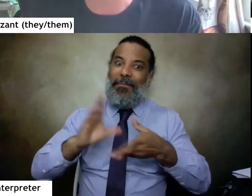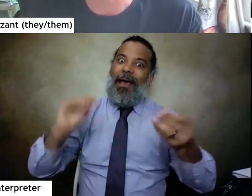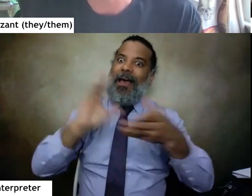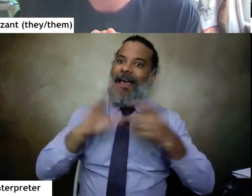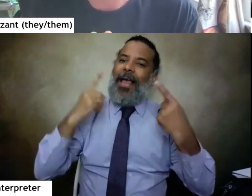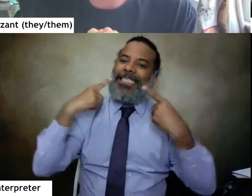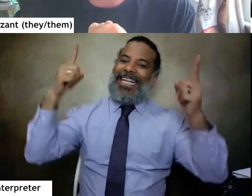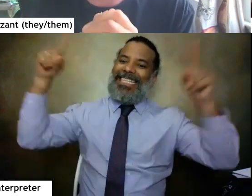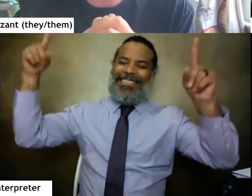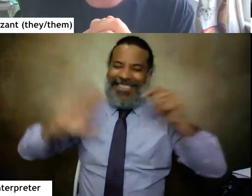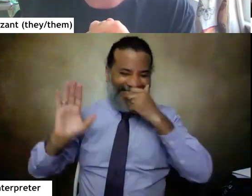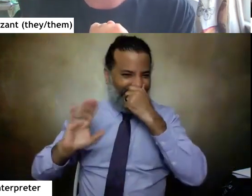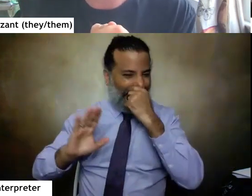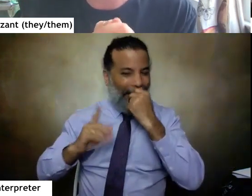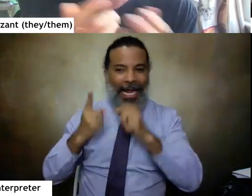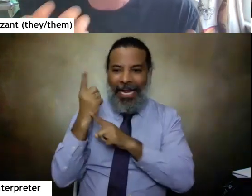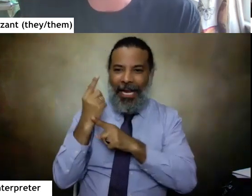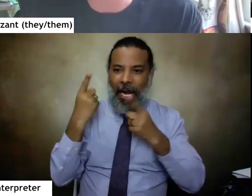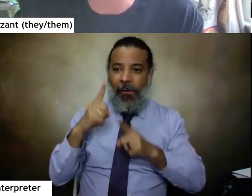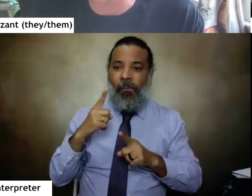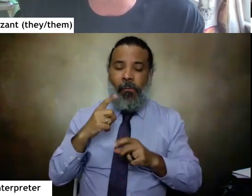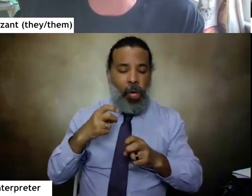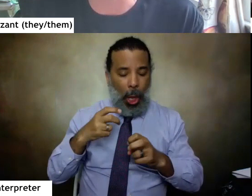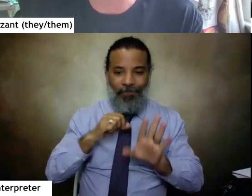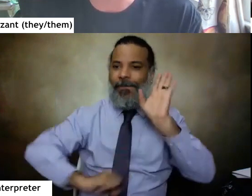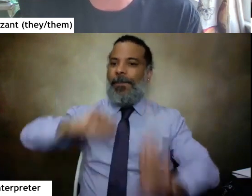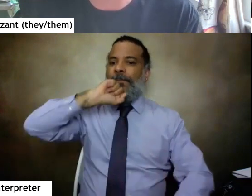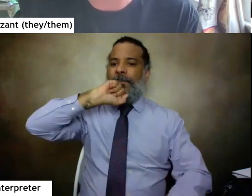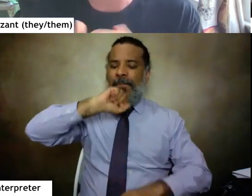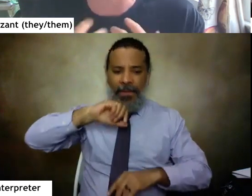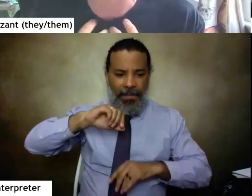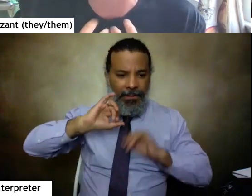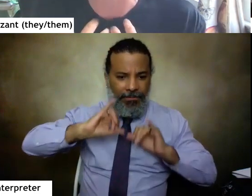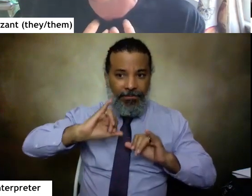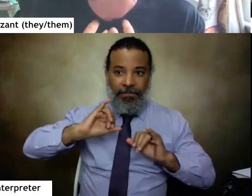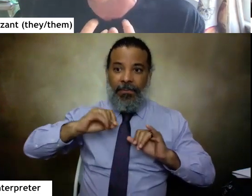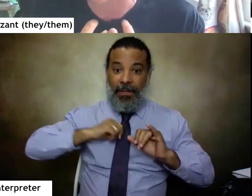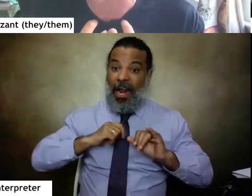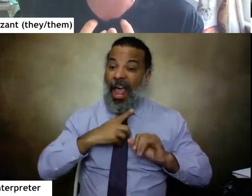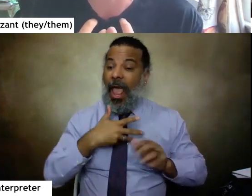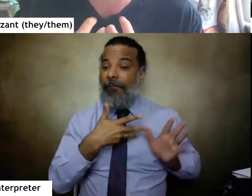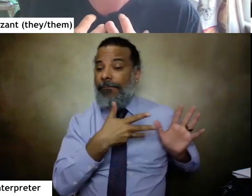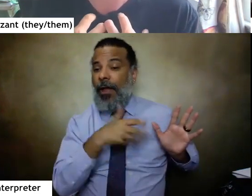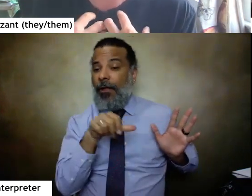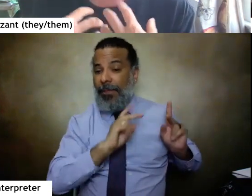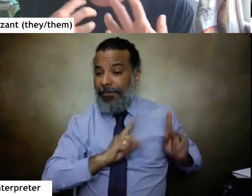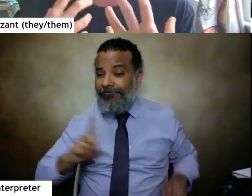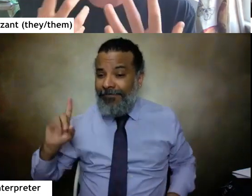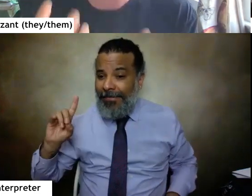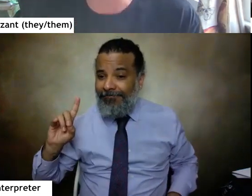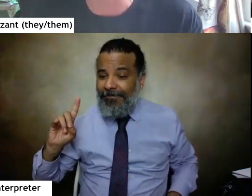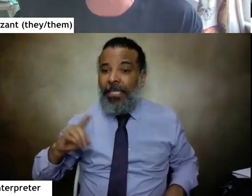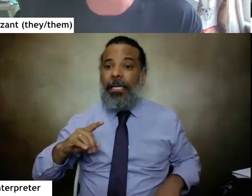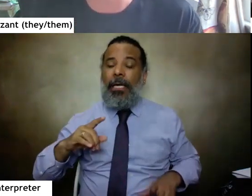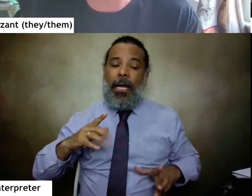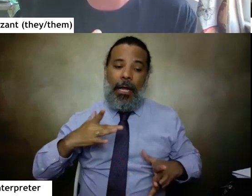successes, but last year I had a hard realization about how I have left other people behind. I have so